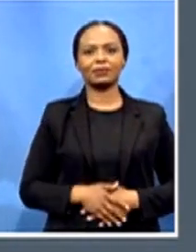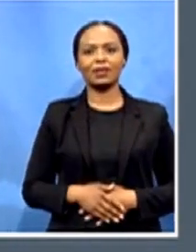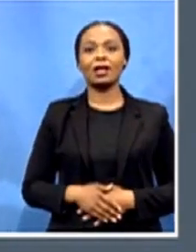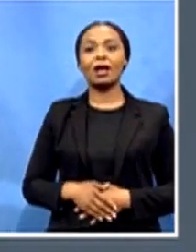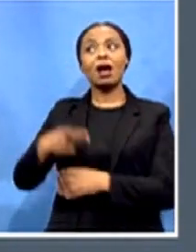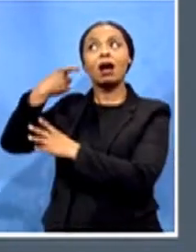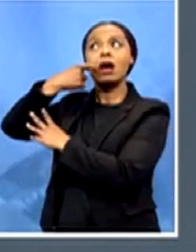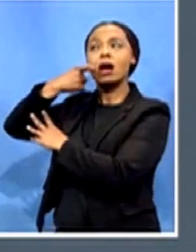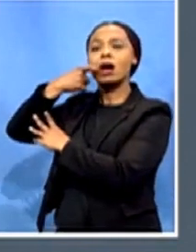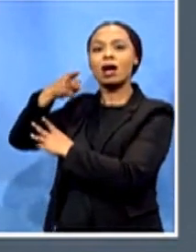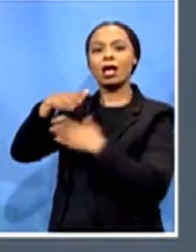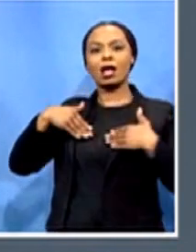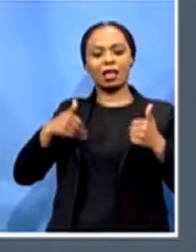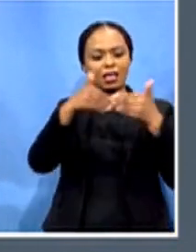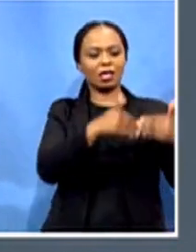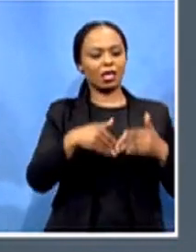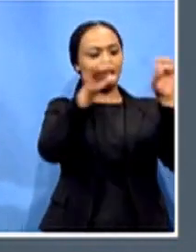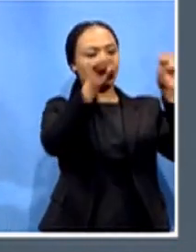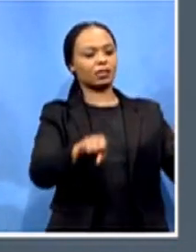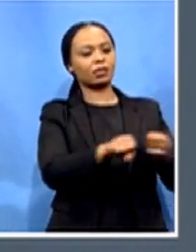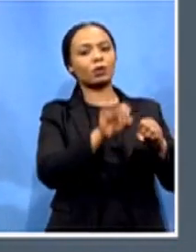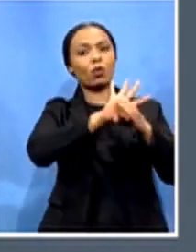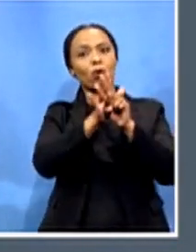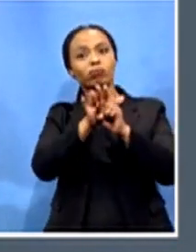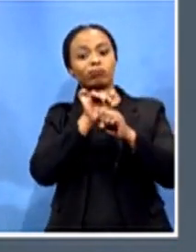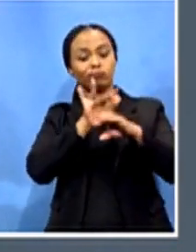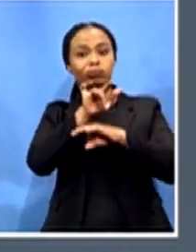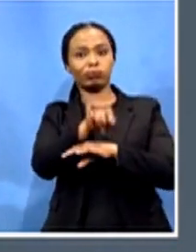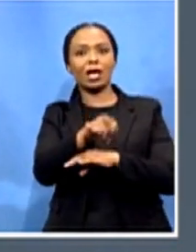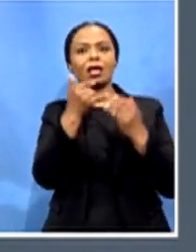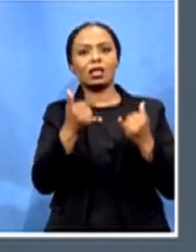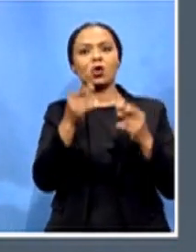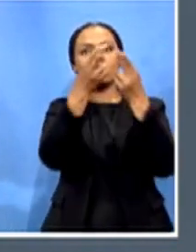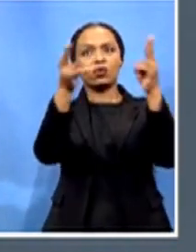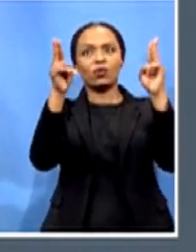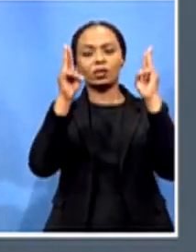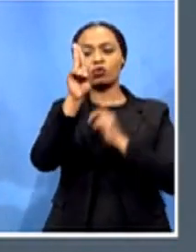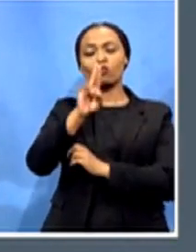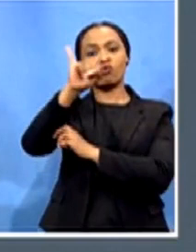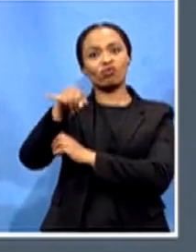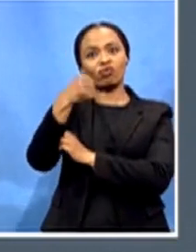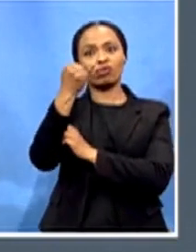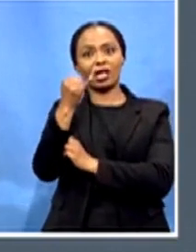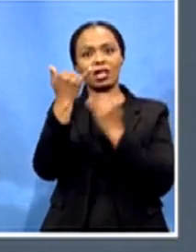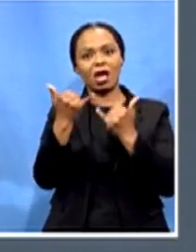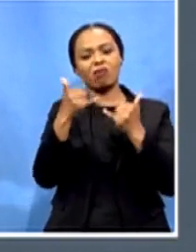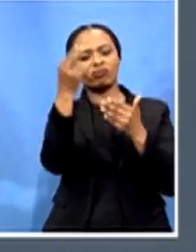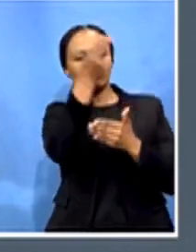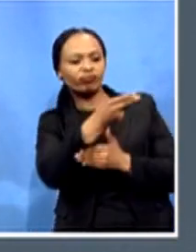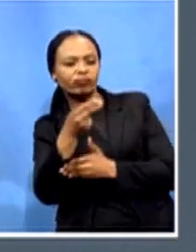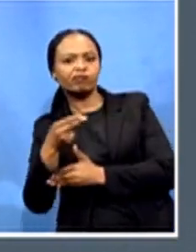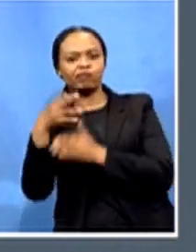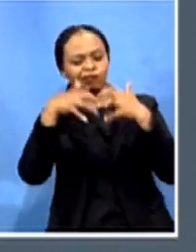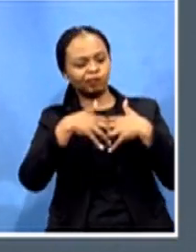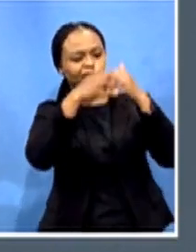covet 19 pandemic the university of johannesburg's engineering team has designed and developed portable 3d printed